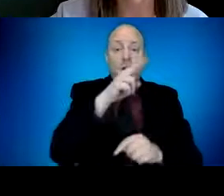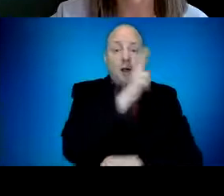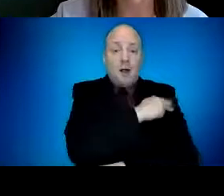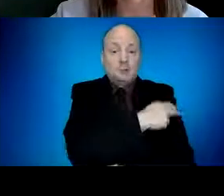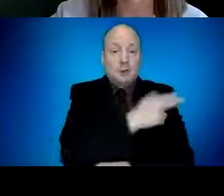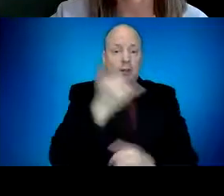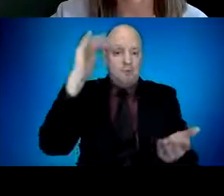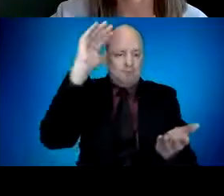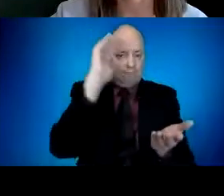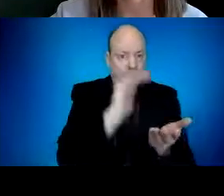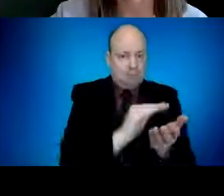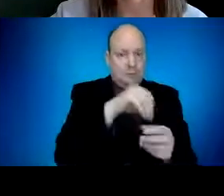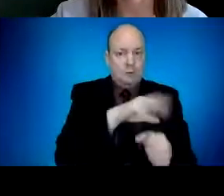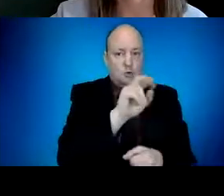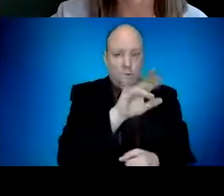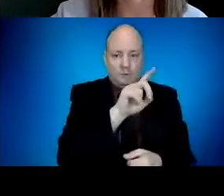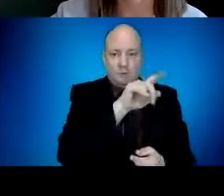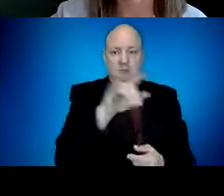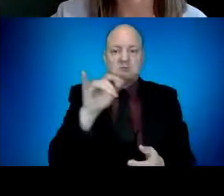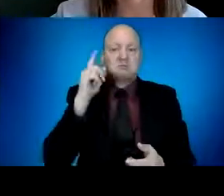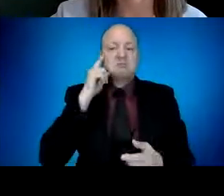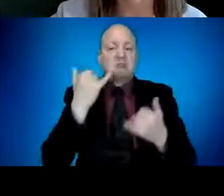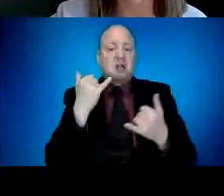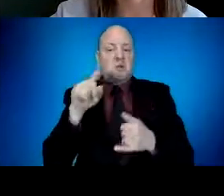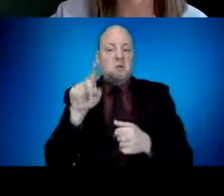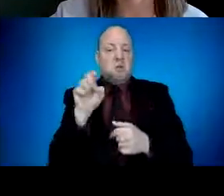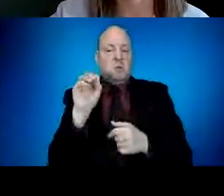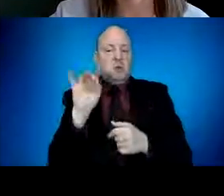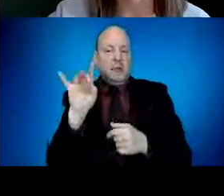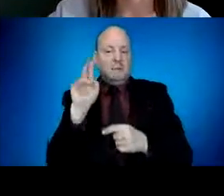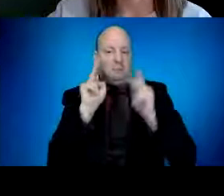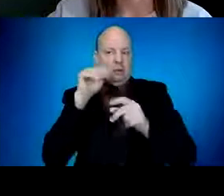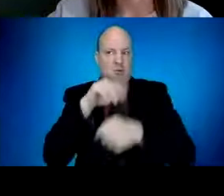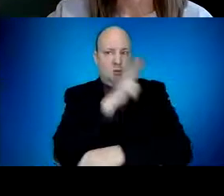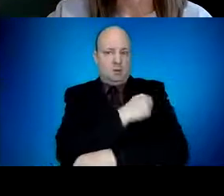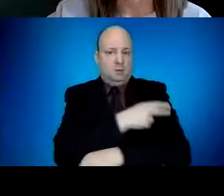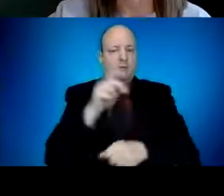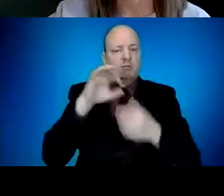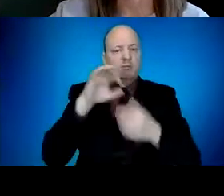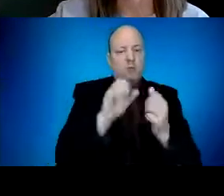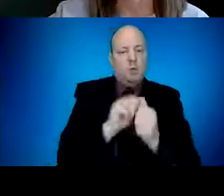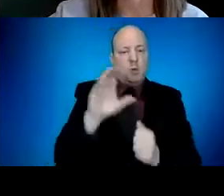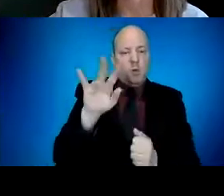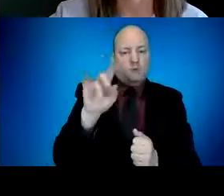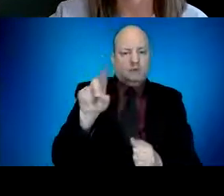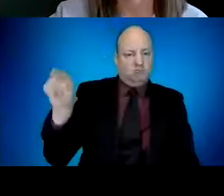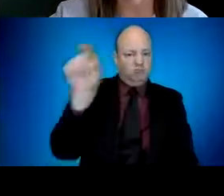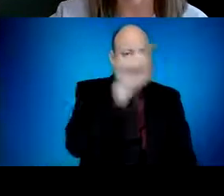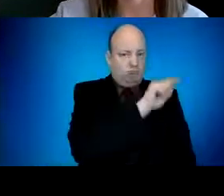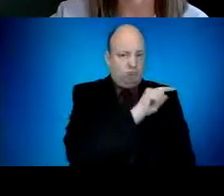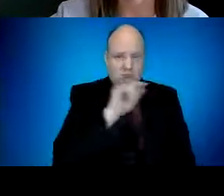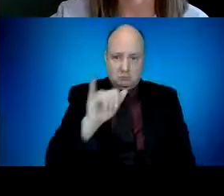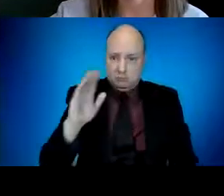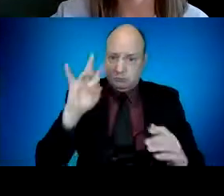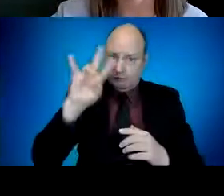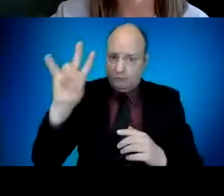virus-stricken patients in our hospitals. That's a 77% decline in 2021. COVID-19